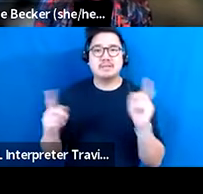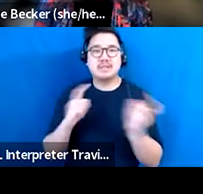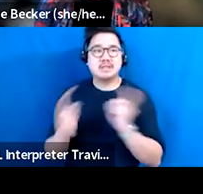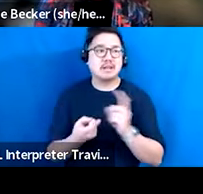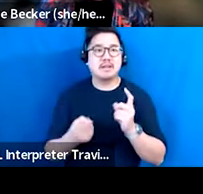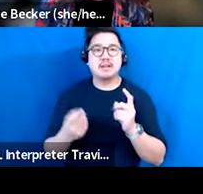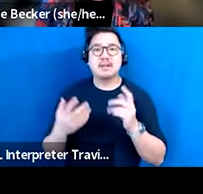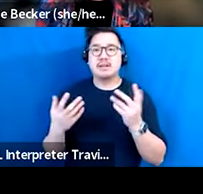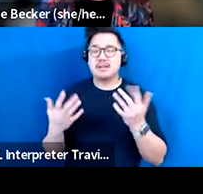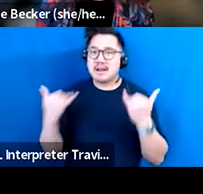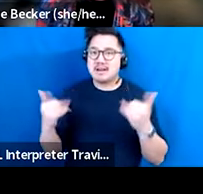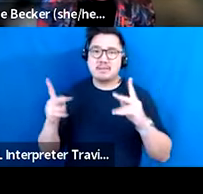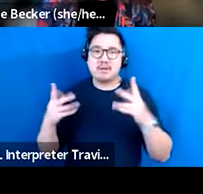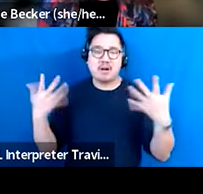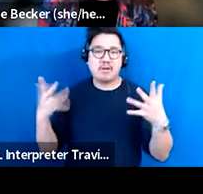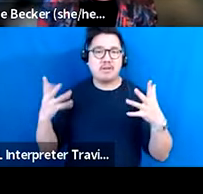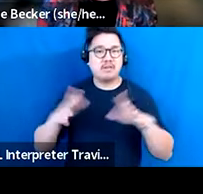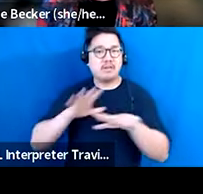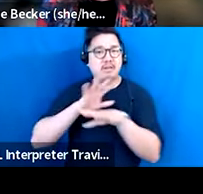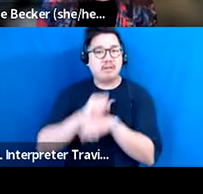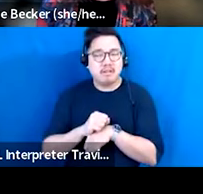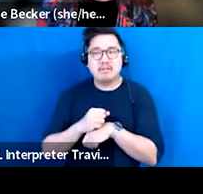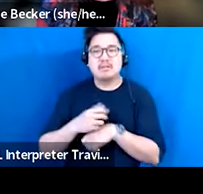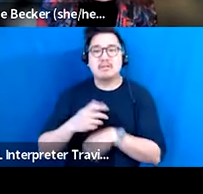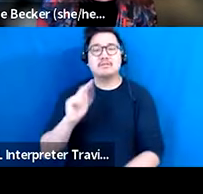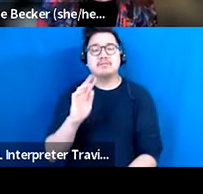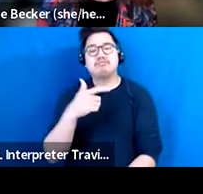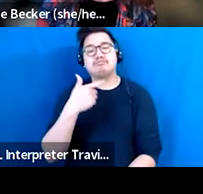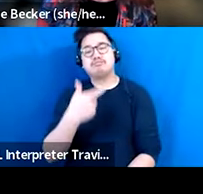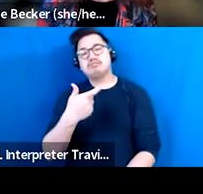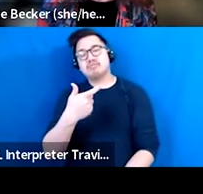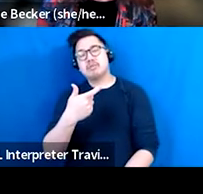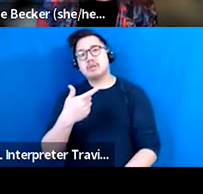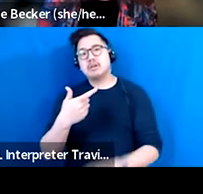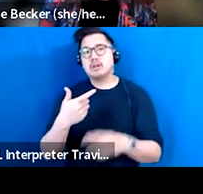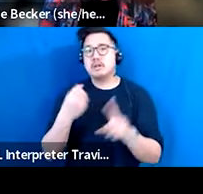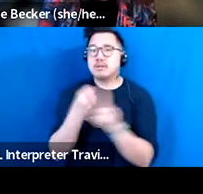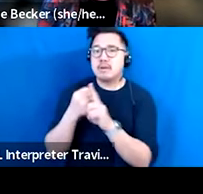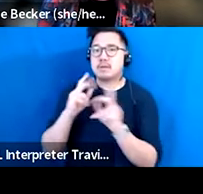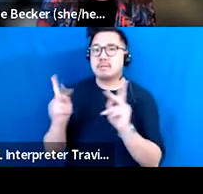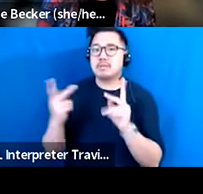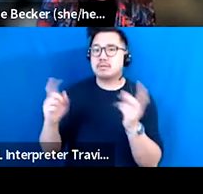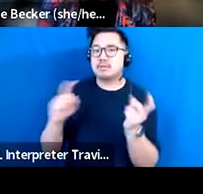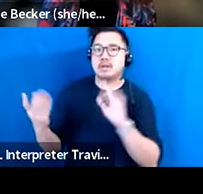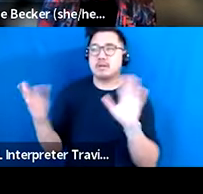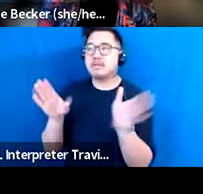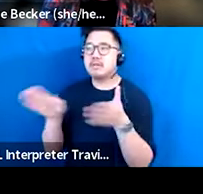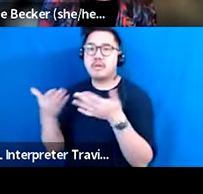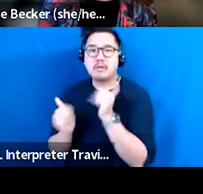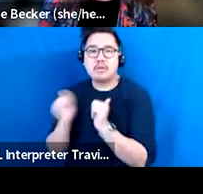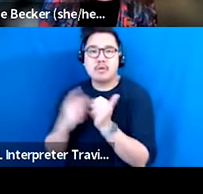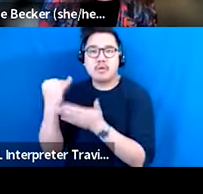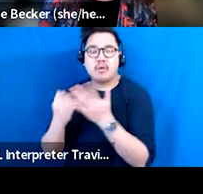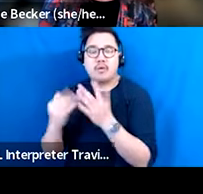becoming ingrained is going to be extremely challenging. And we have to find the, the